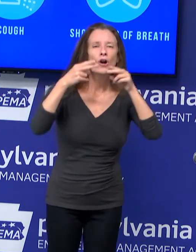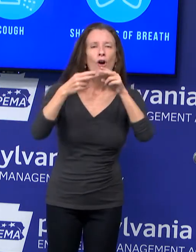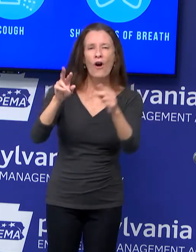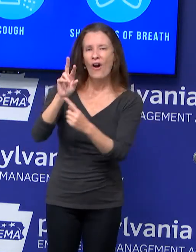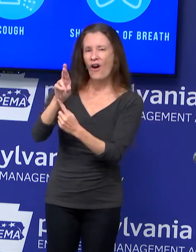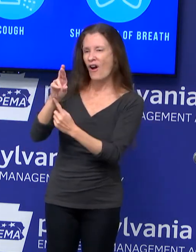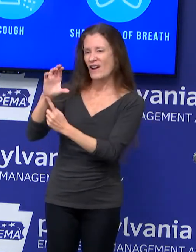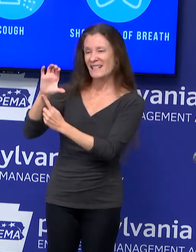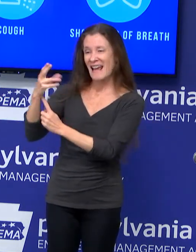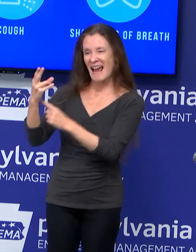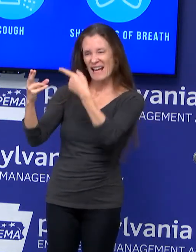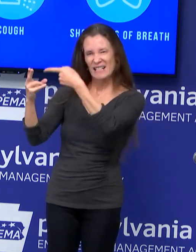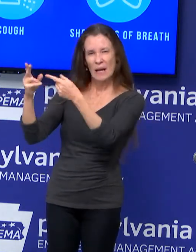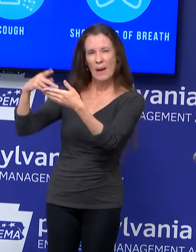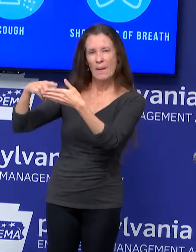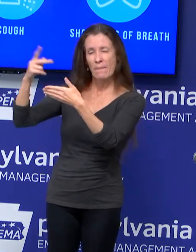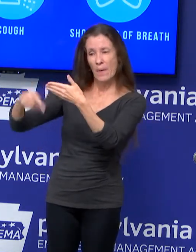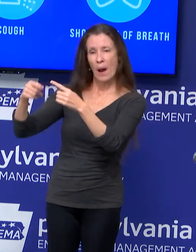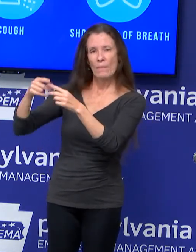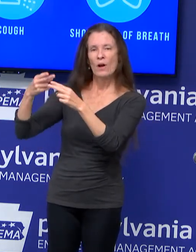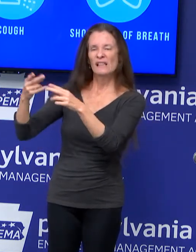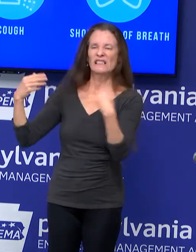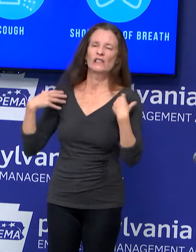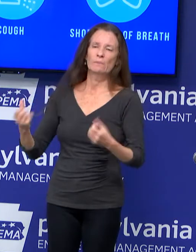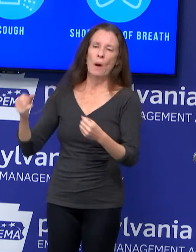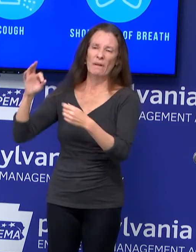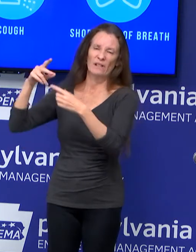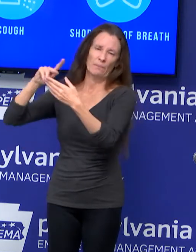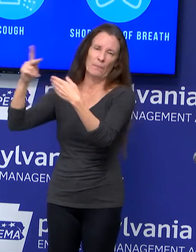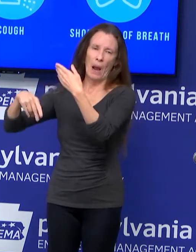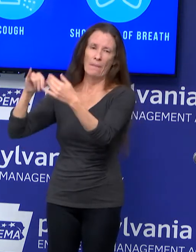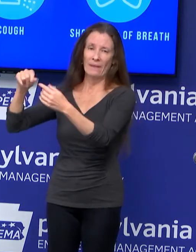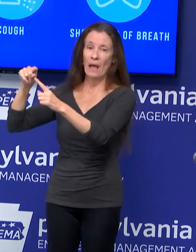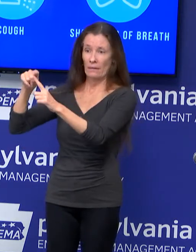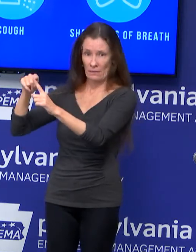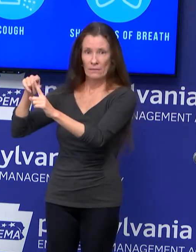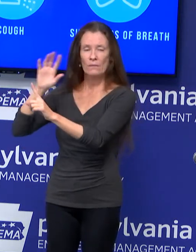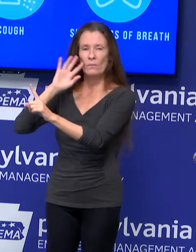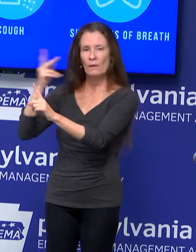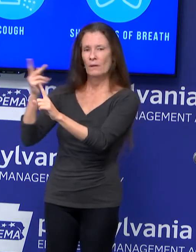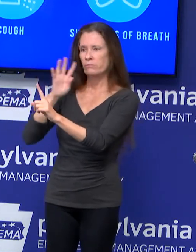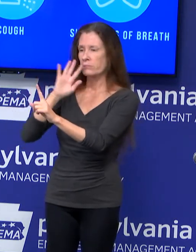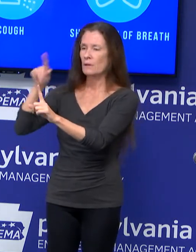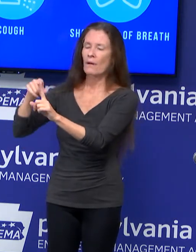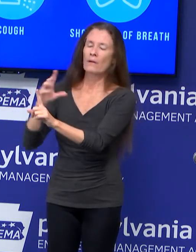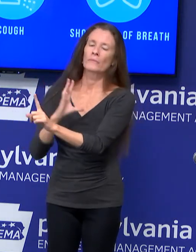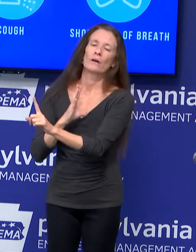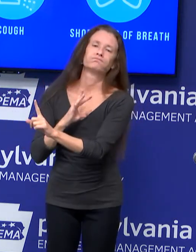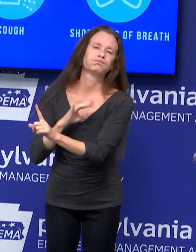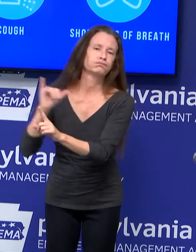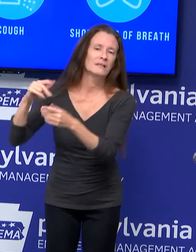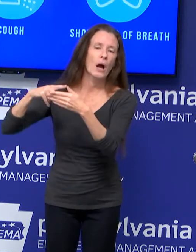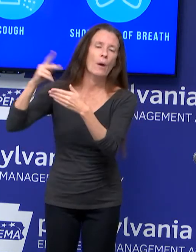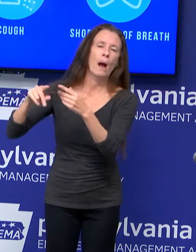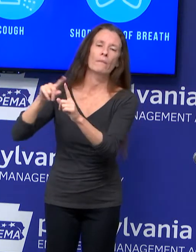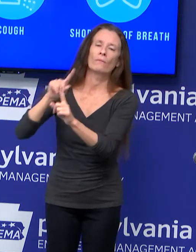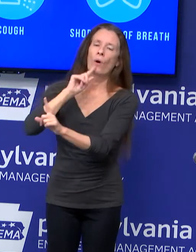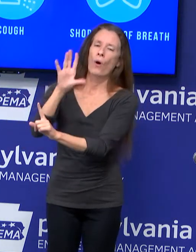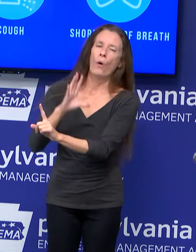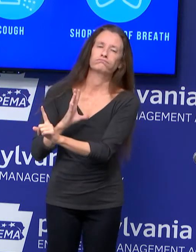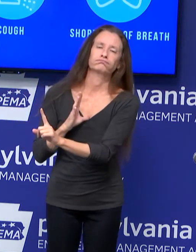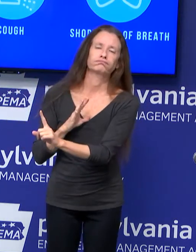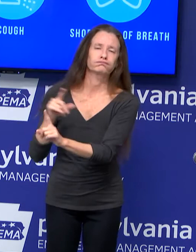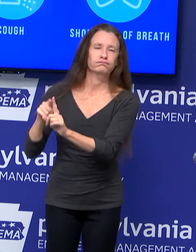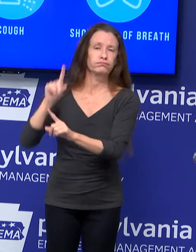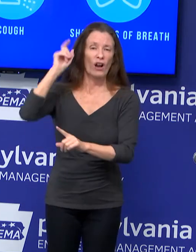of Human Services is actually speaking about that also today. That has been a great program signed by the governor, legislation signed by the